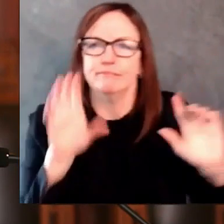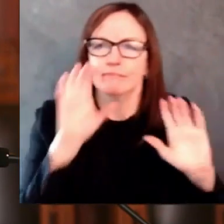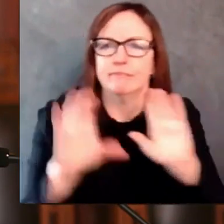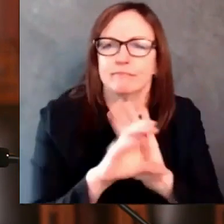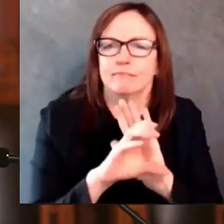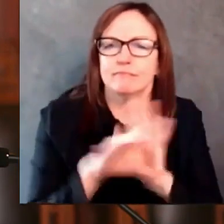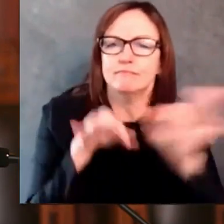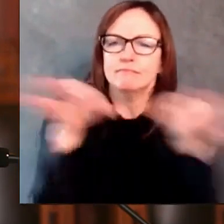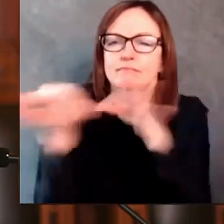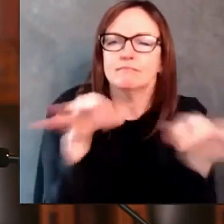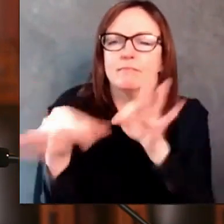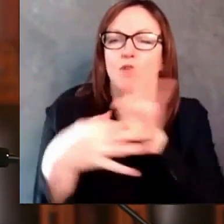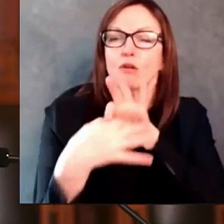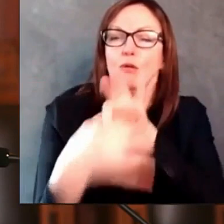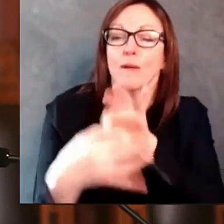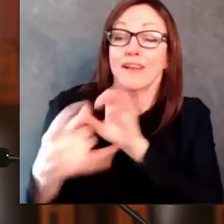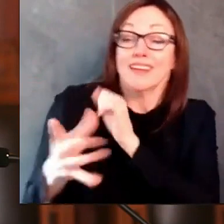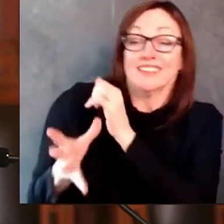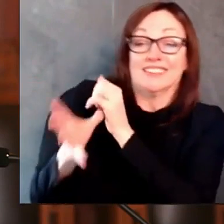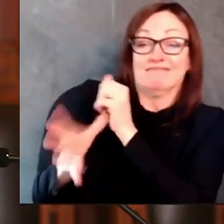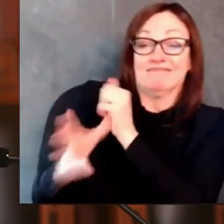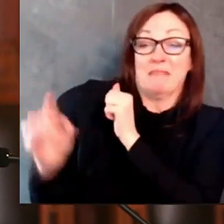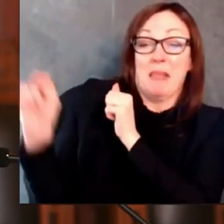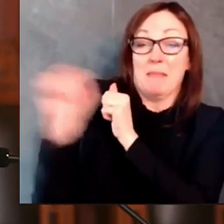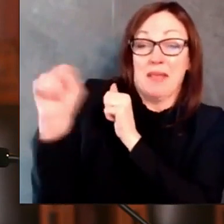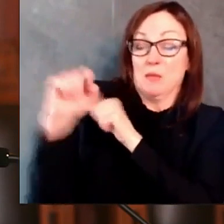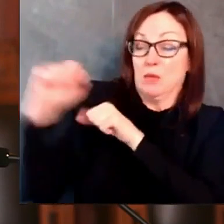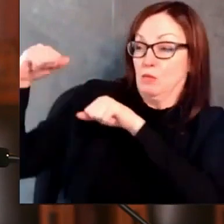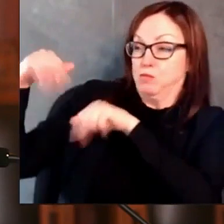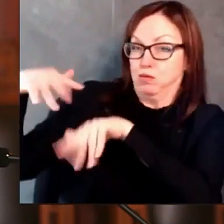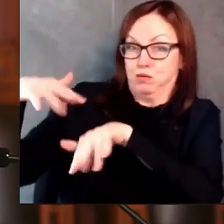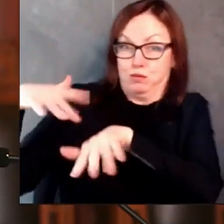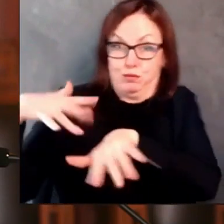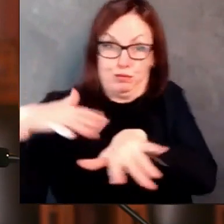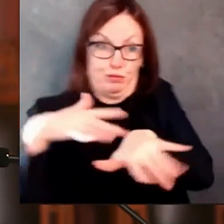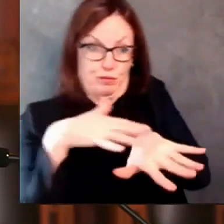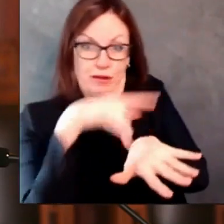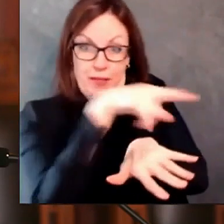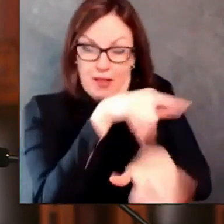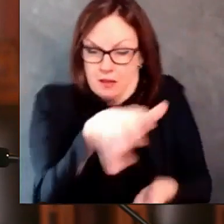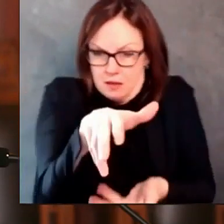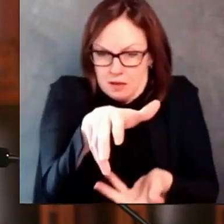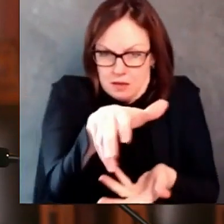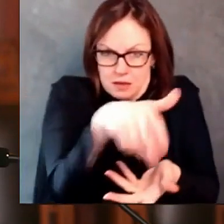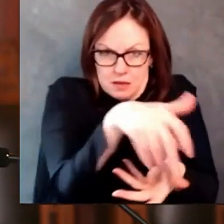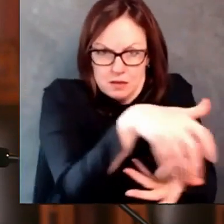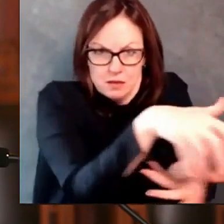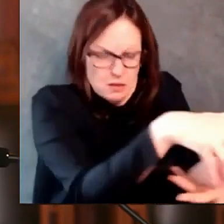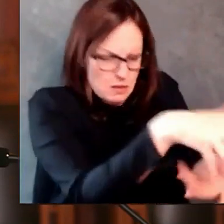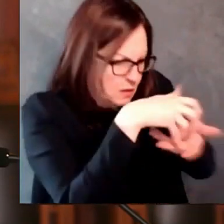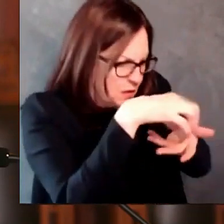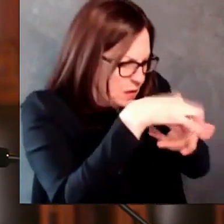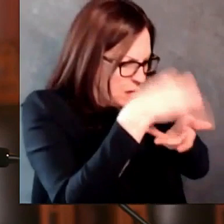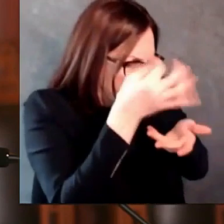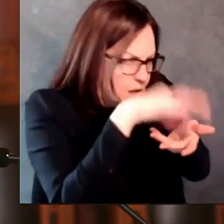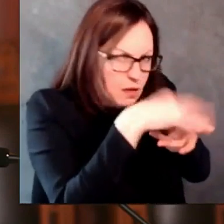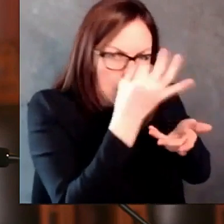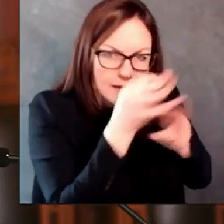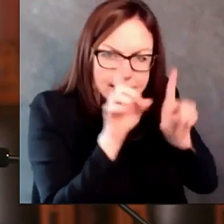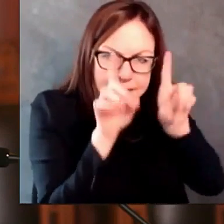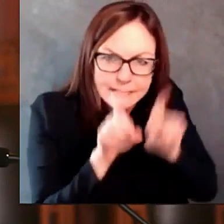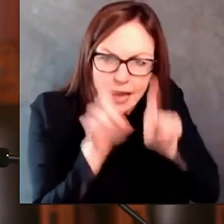This project is a collaboration between DHS, the Wisconsin State Lab of Hygiene, and the University of Wisconsin